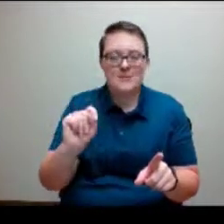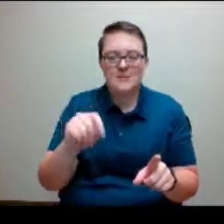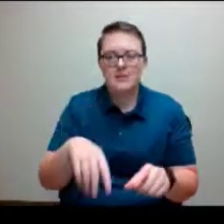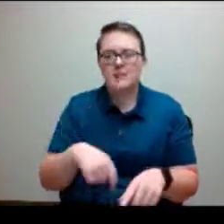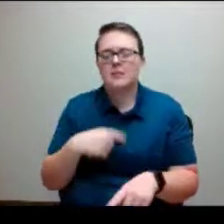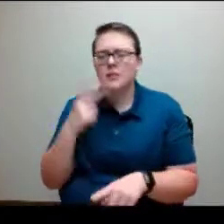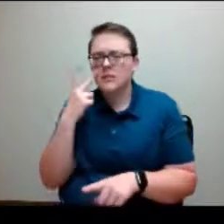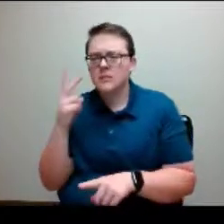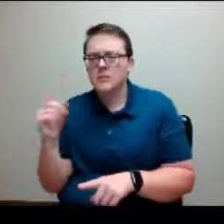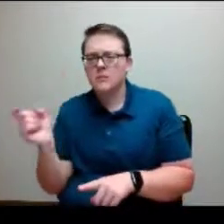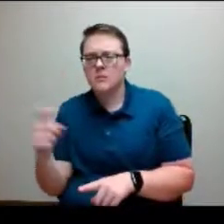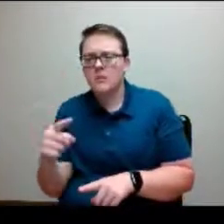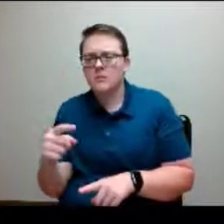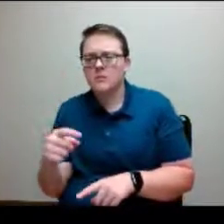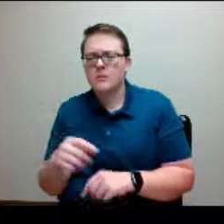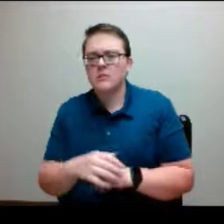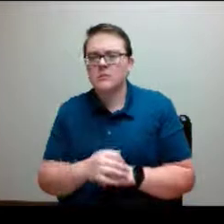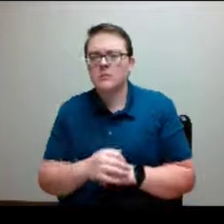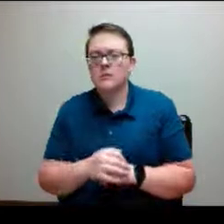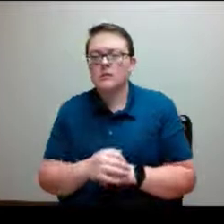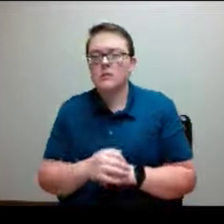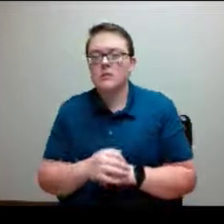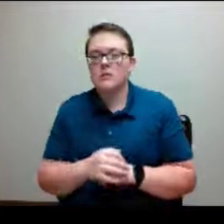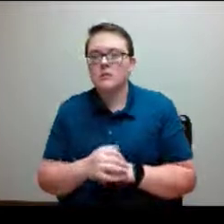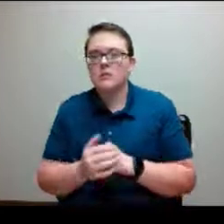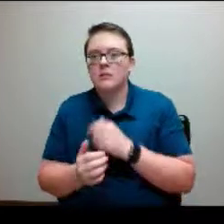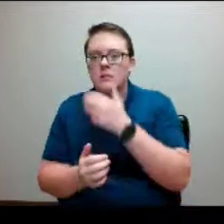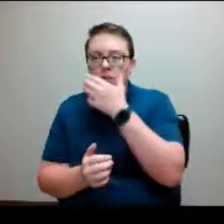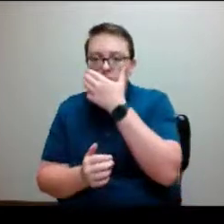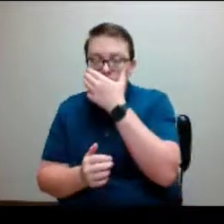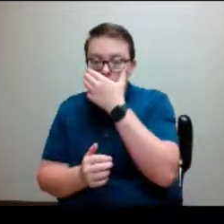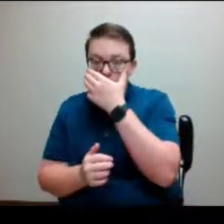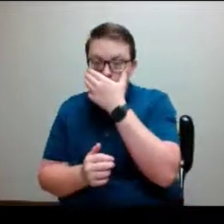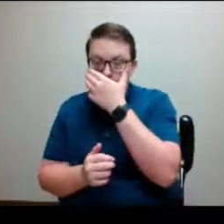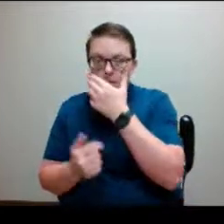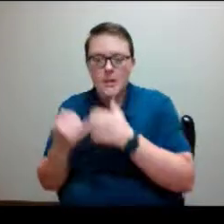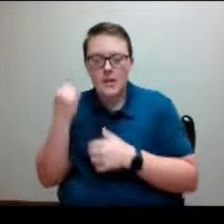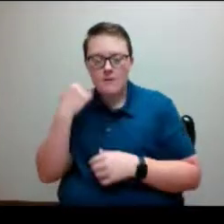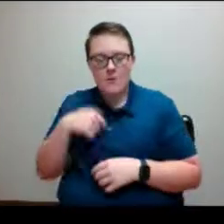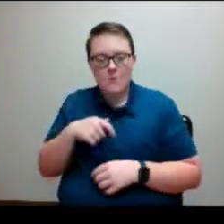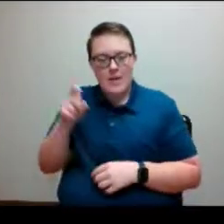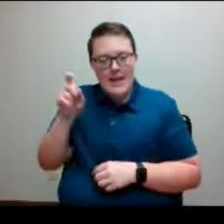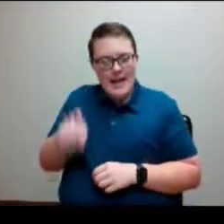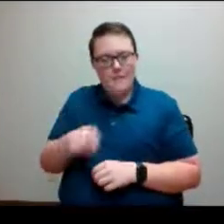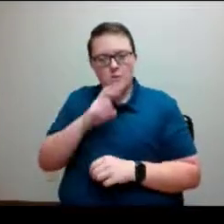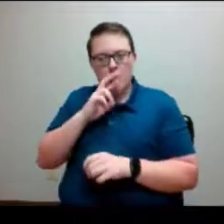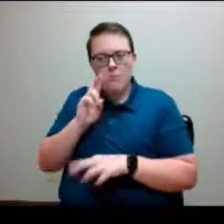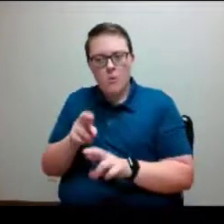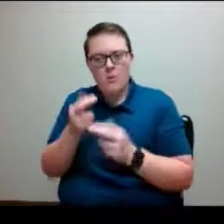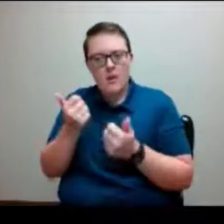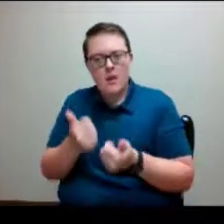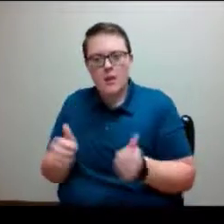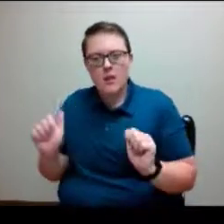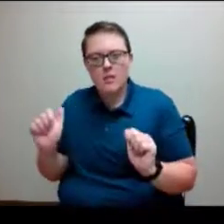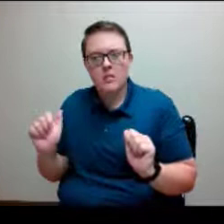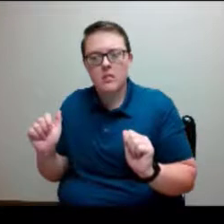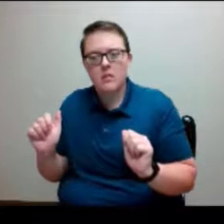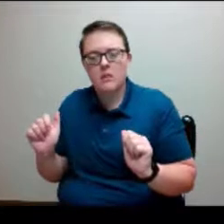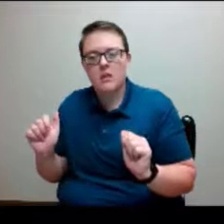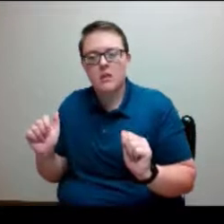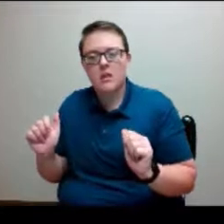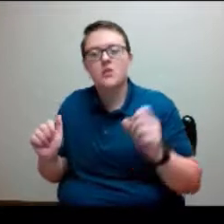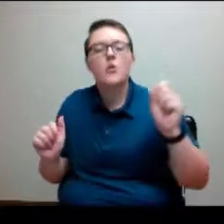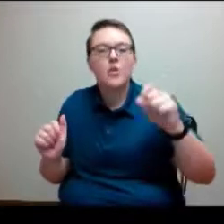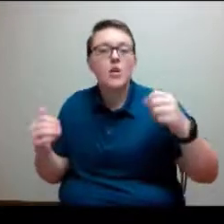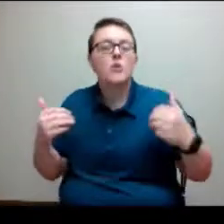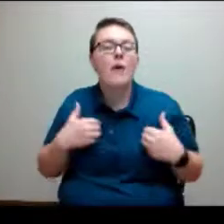Will we include a verb on our syllabus outlining if we must report anything? Yes. So there is an automatic